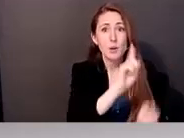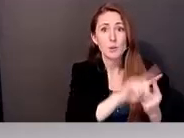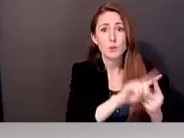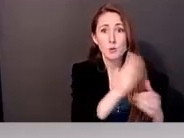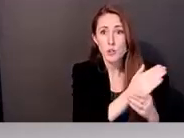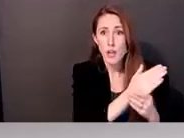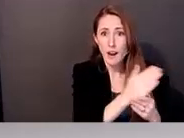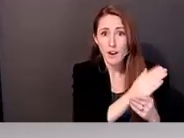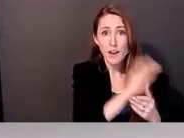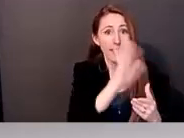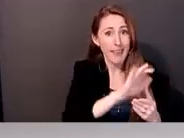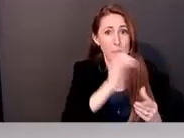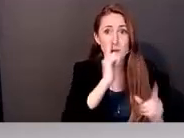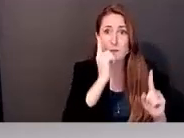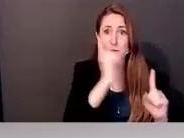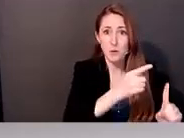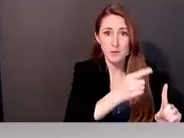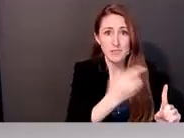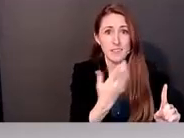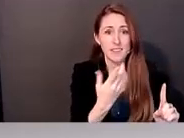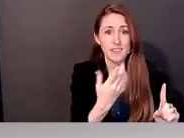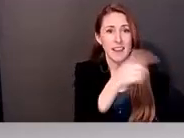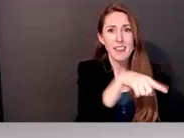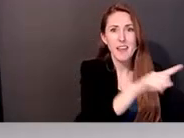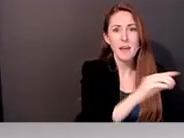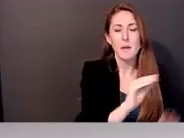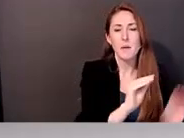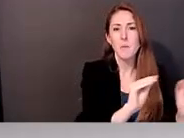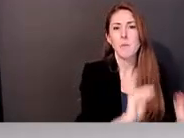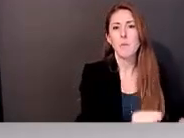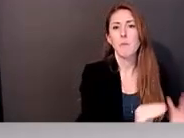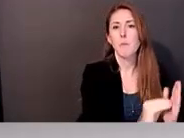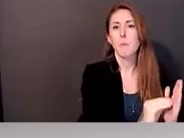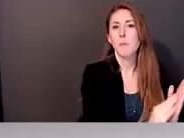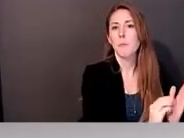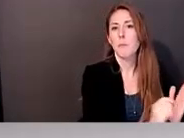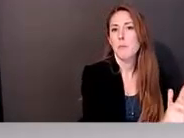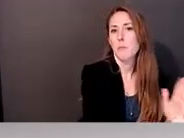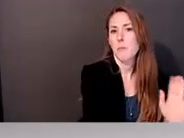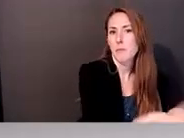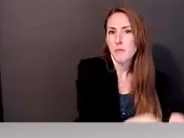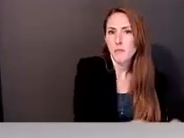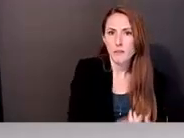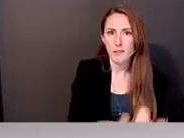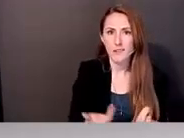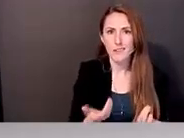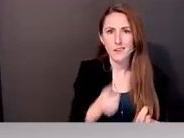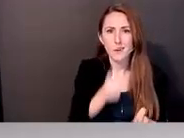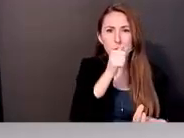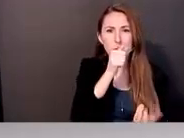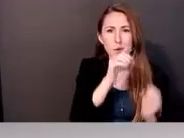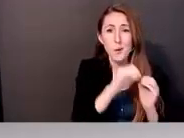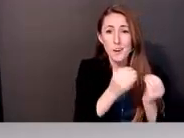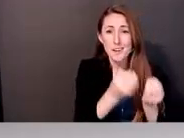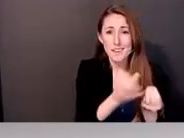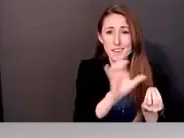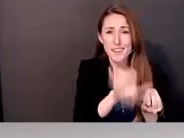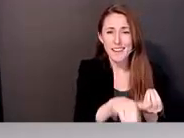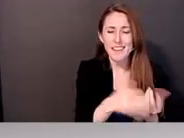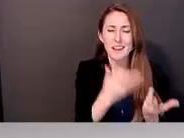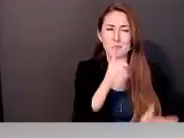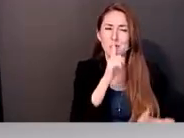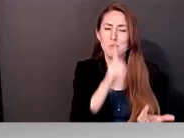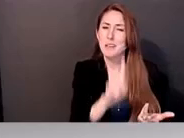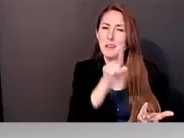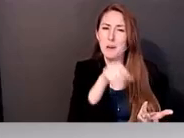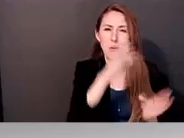so I think it was just the lesson learned is a private organization like this might just have their own self interest in mind. And,